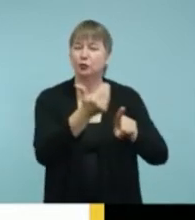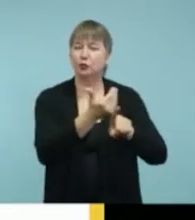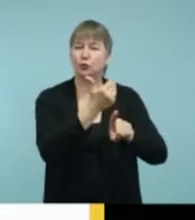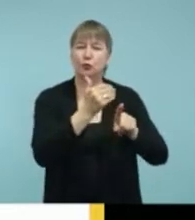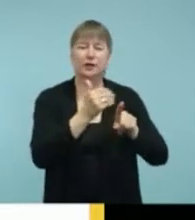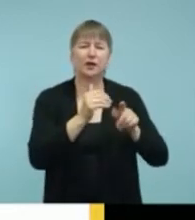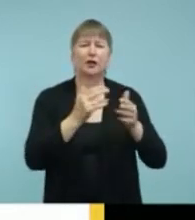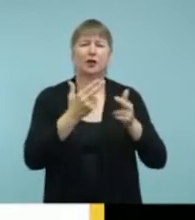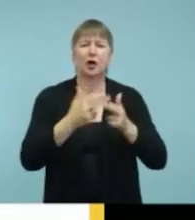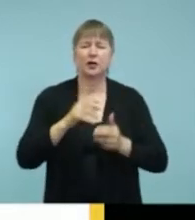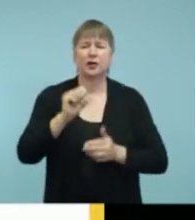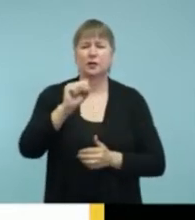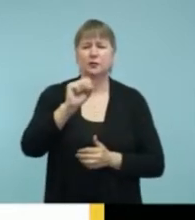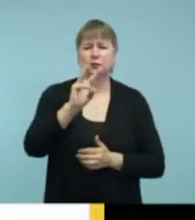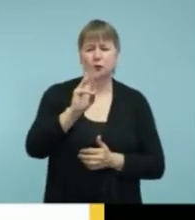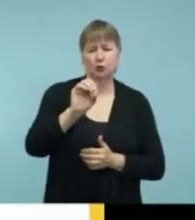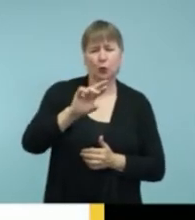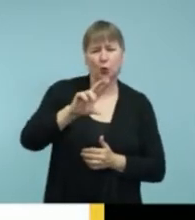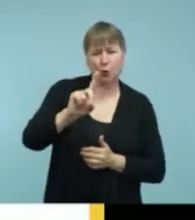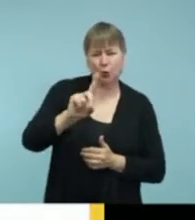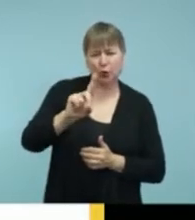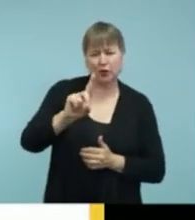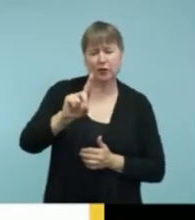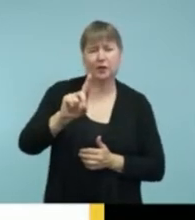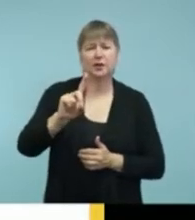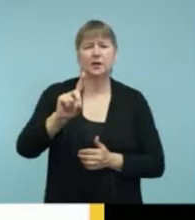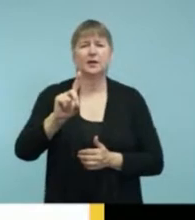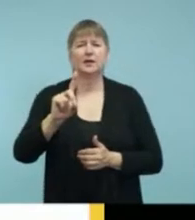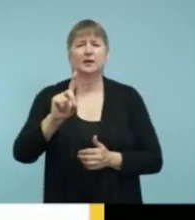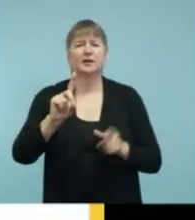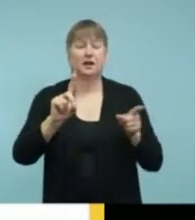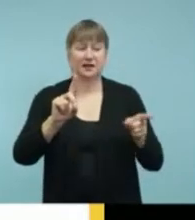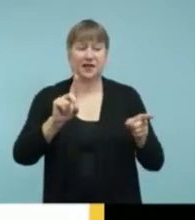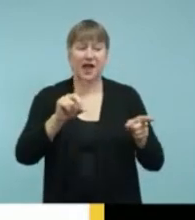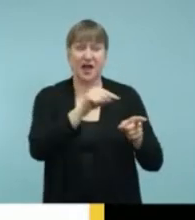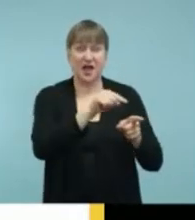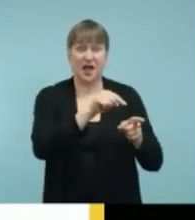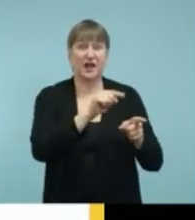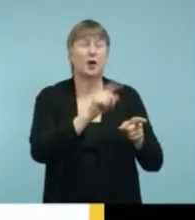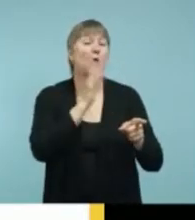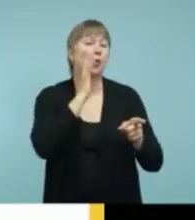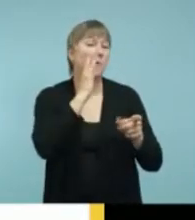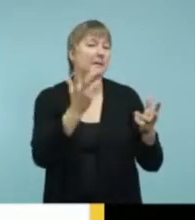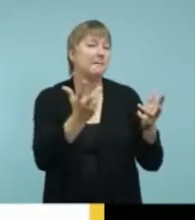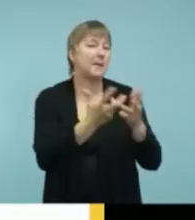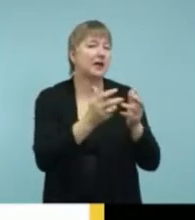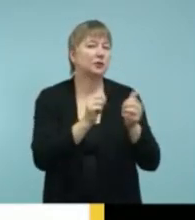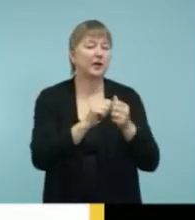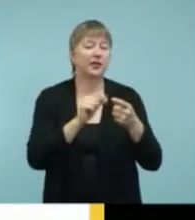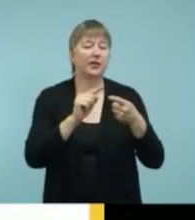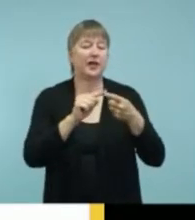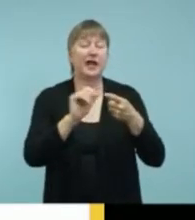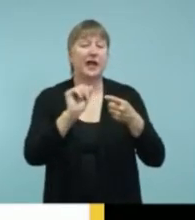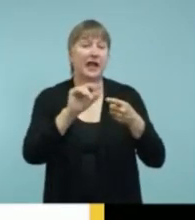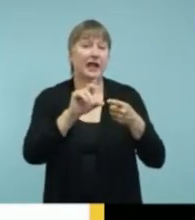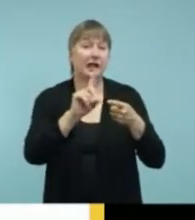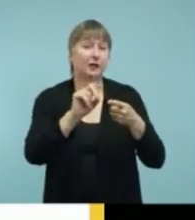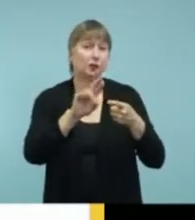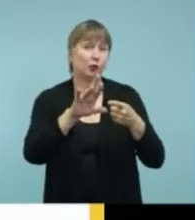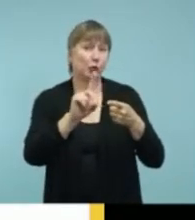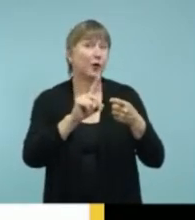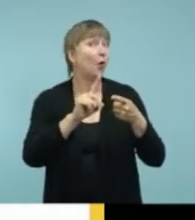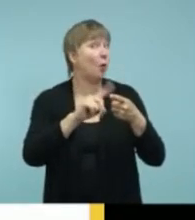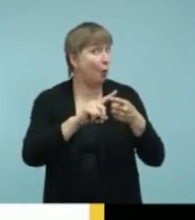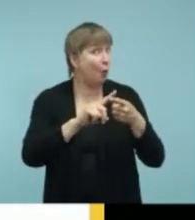chip, S-W-O-R-D, that will be compatible with Android or Apple devices. Right